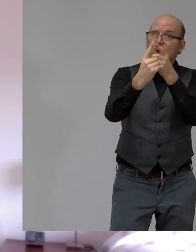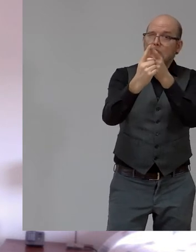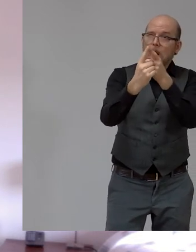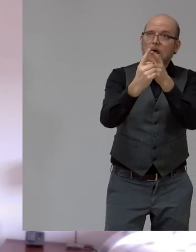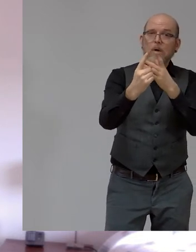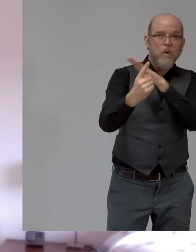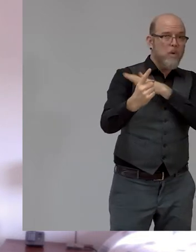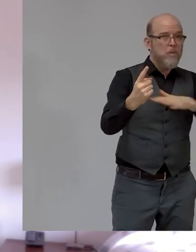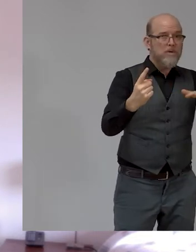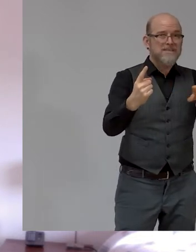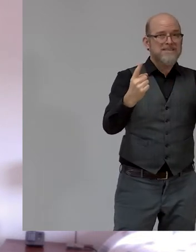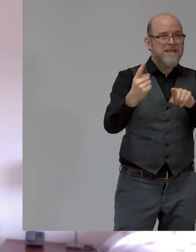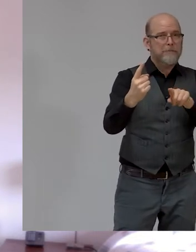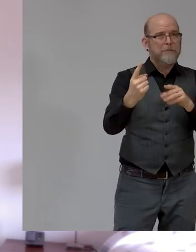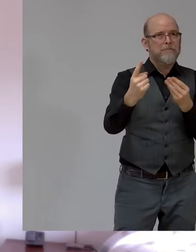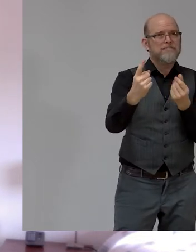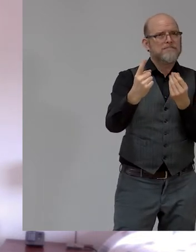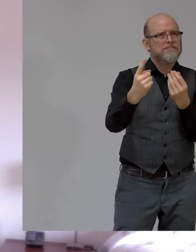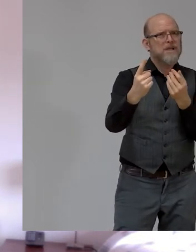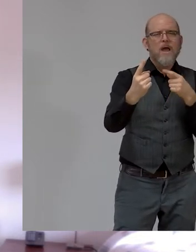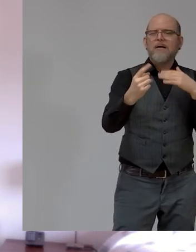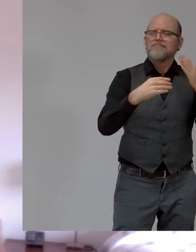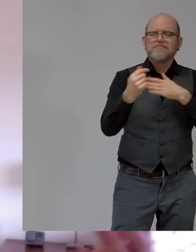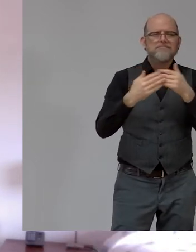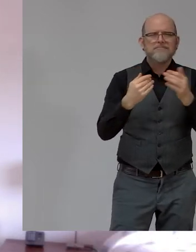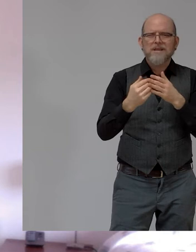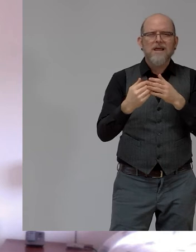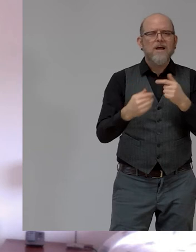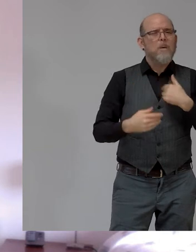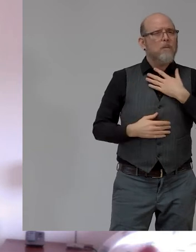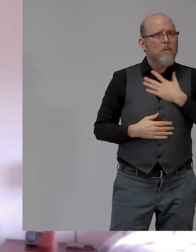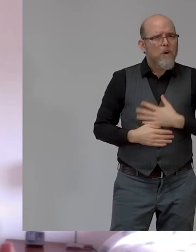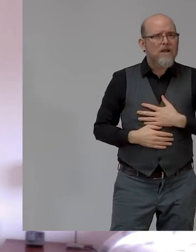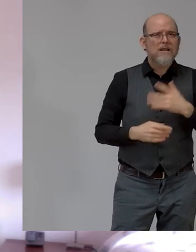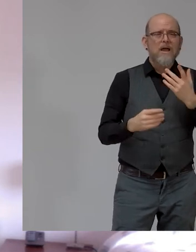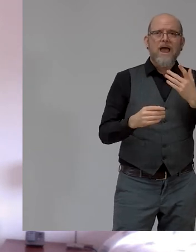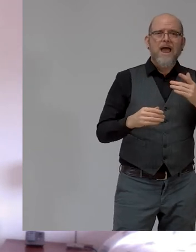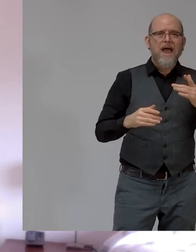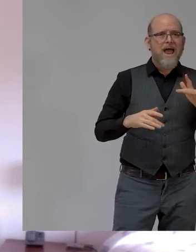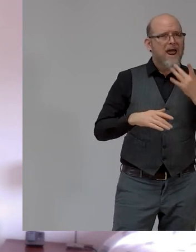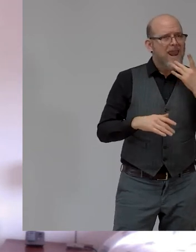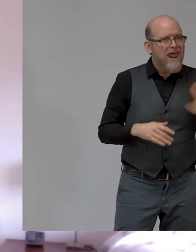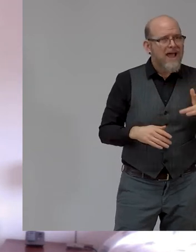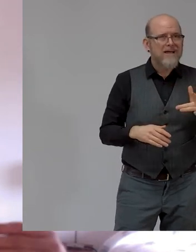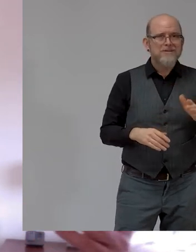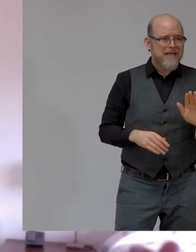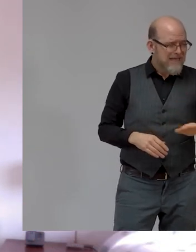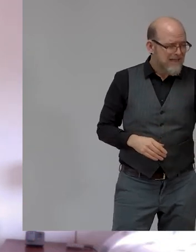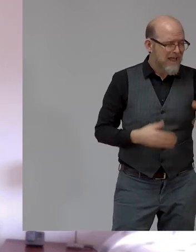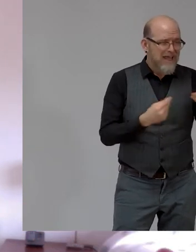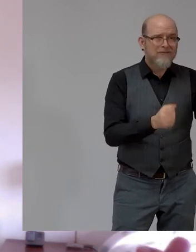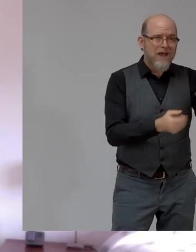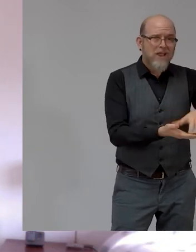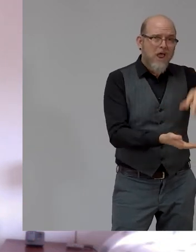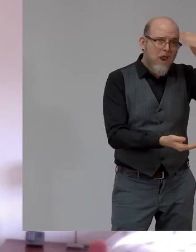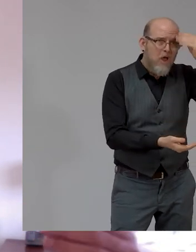everyone wants to just get a little ahead. And once a kid's getting a little more ahead than they did, right, and